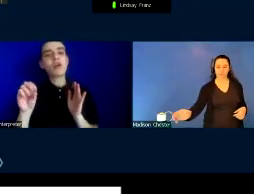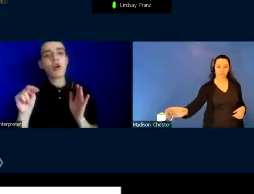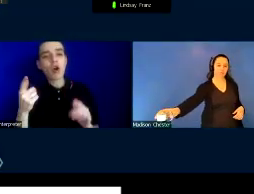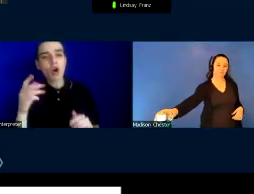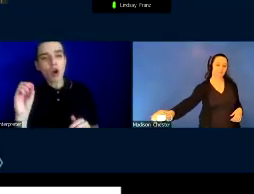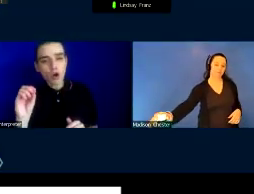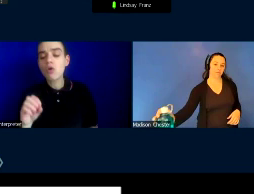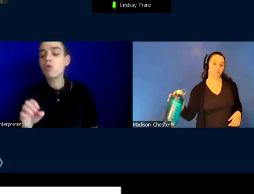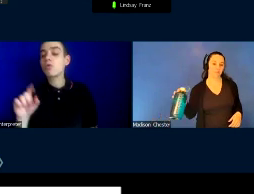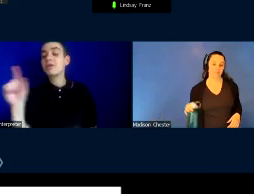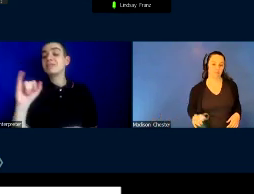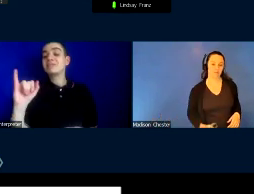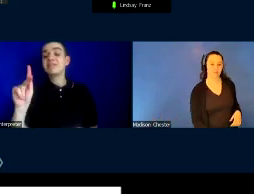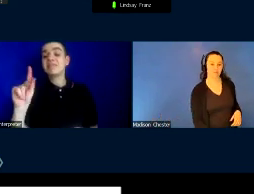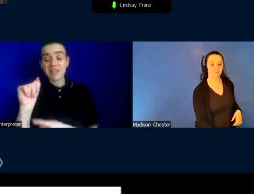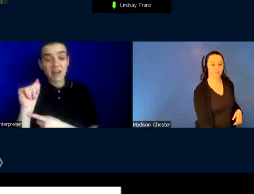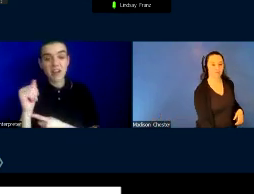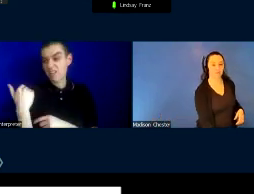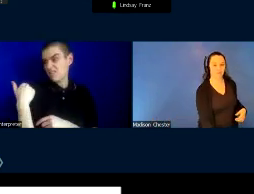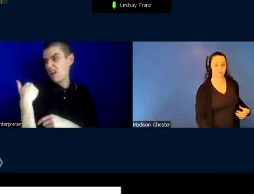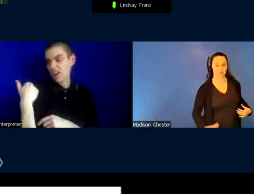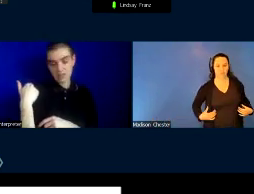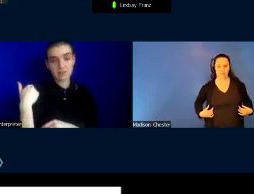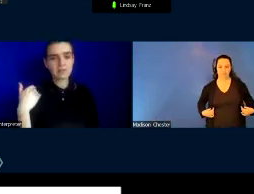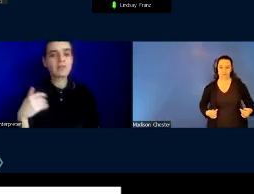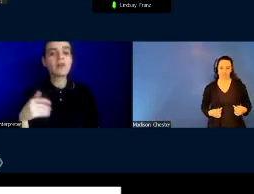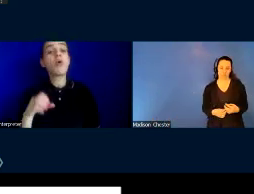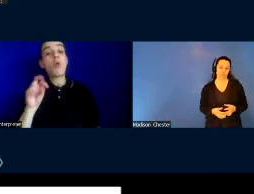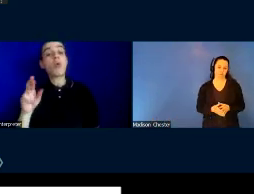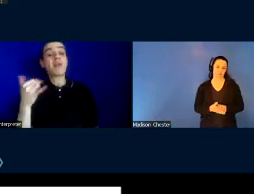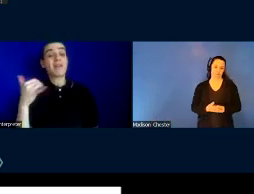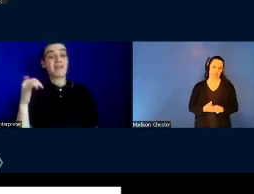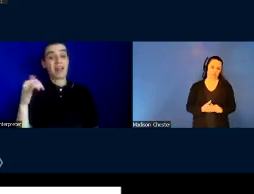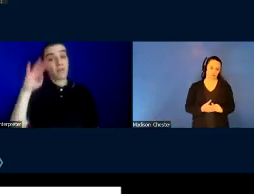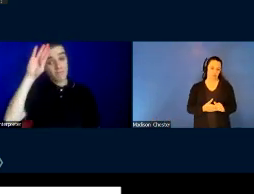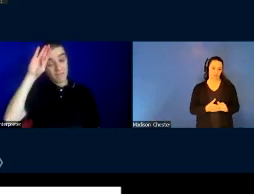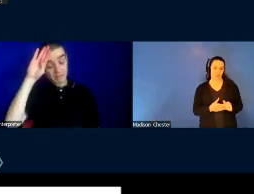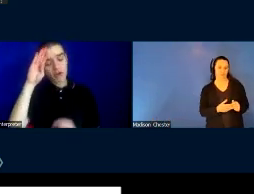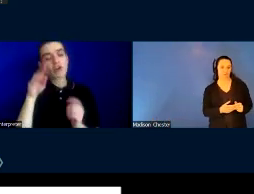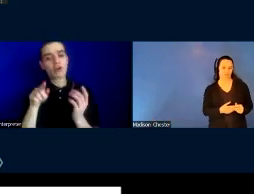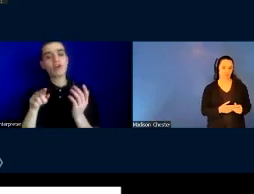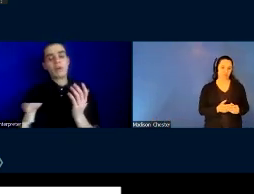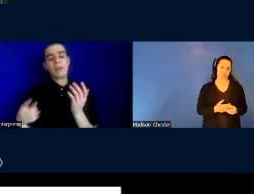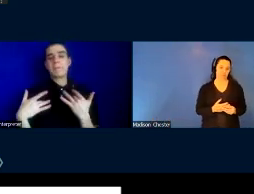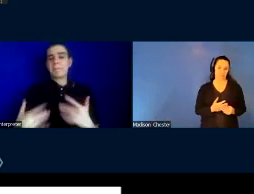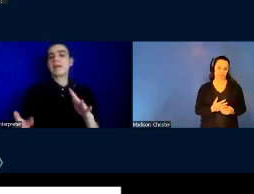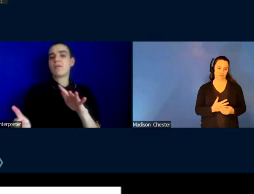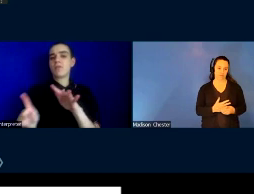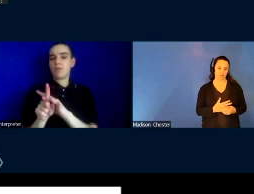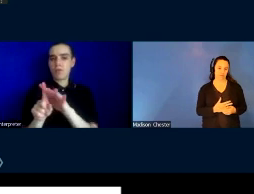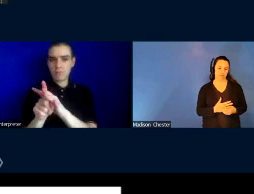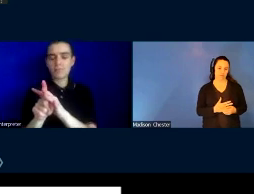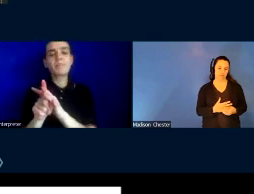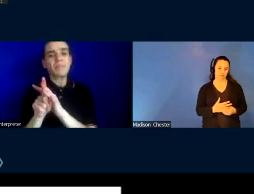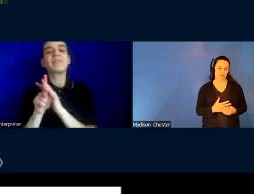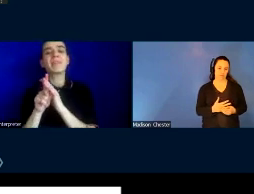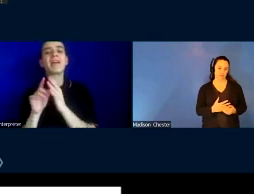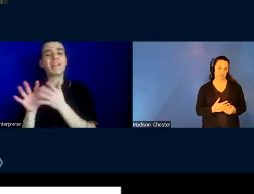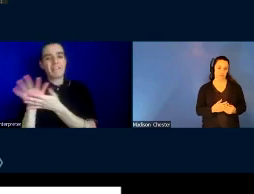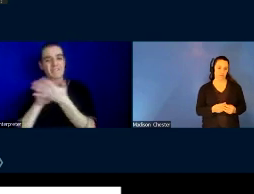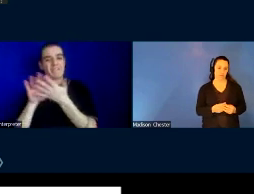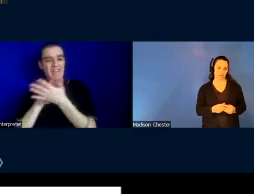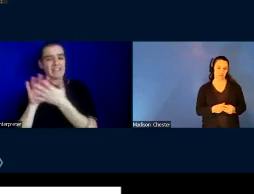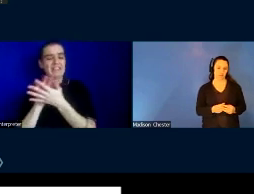virus last decade, or yellow fever epidemics, most often arise in a fuzzy domain of global health